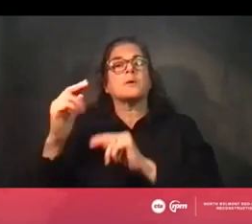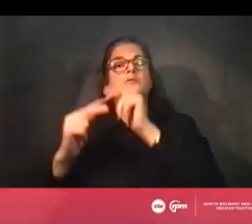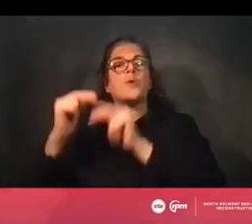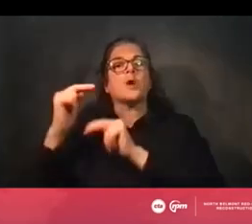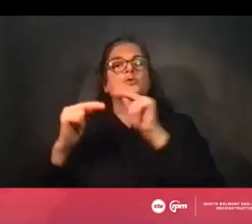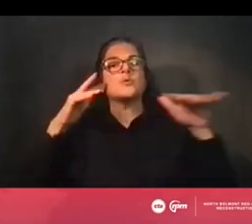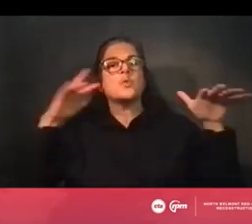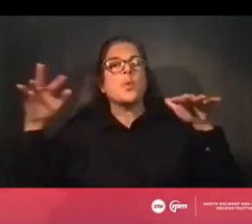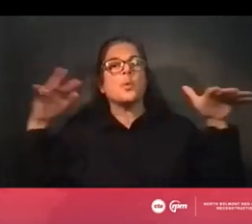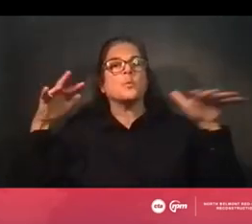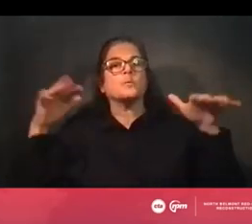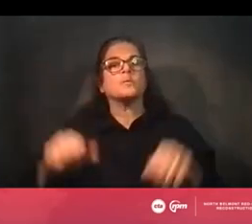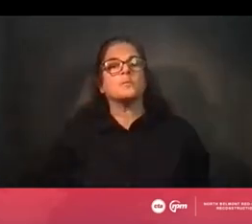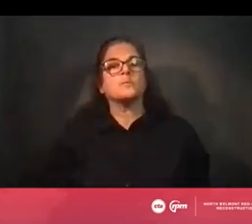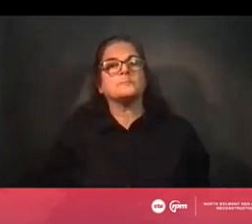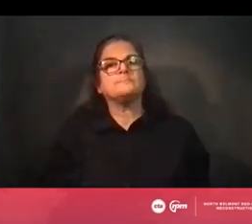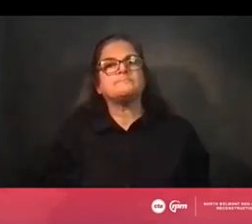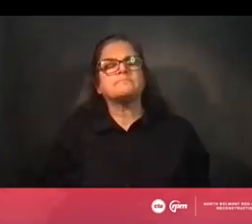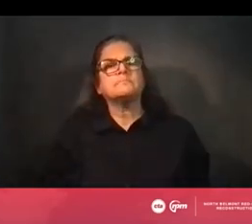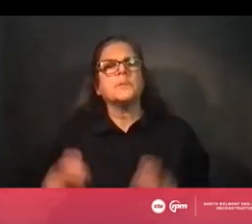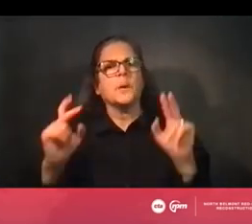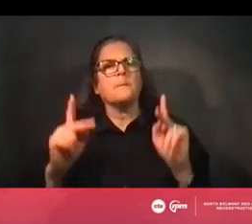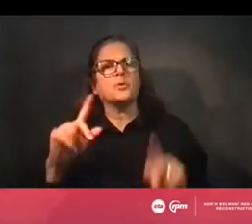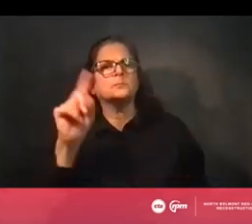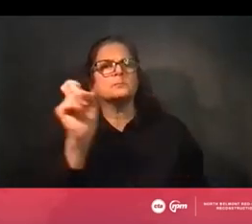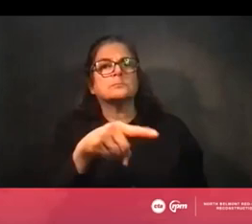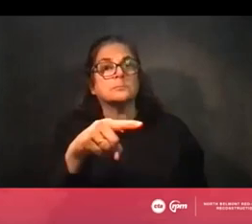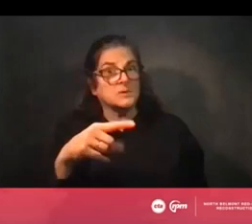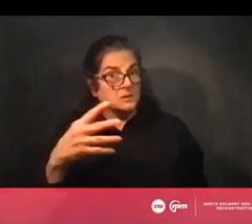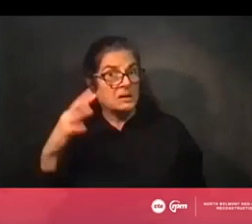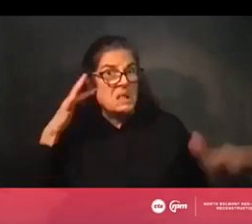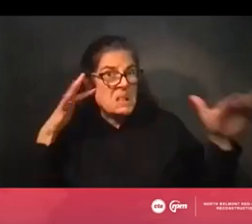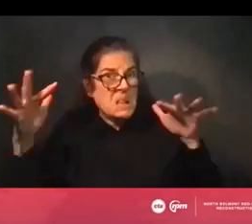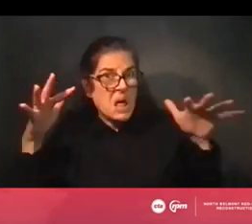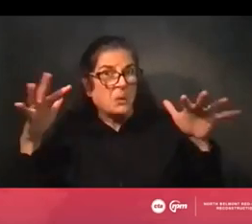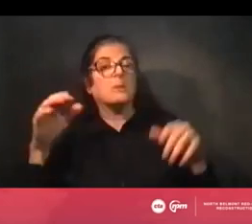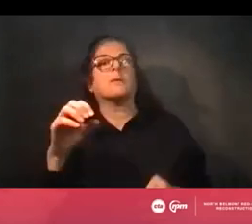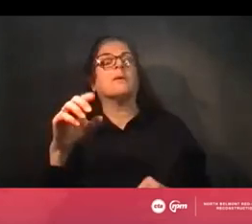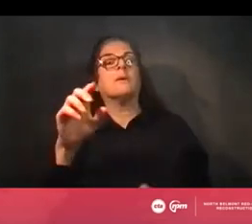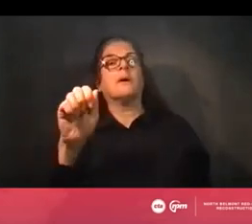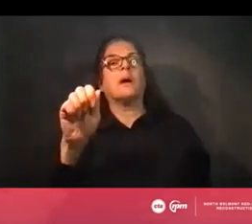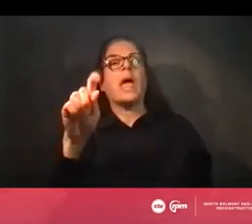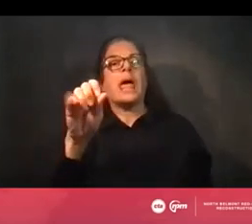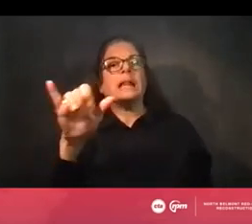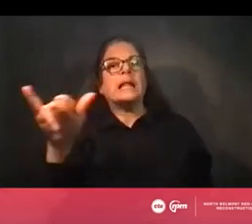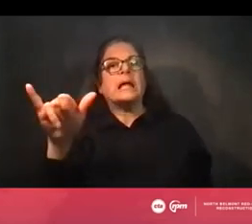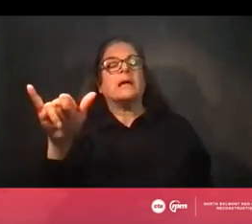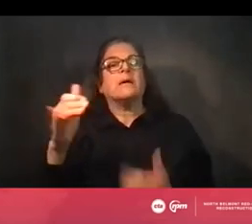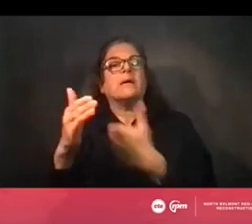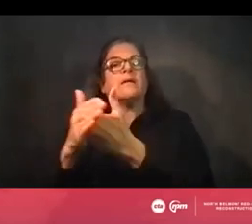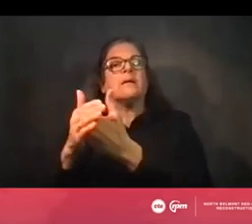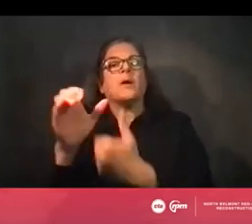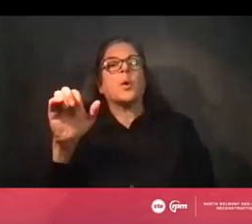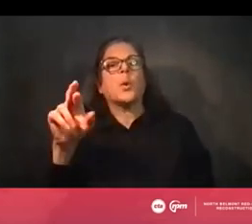question is, how loud and close will construction be in the alley behind Cornelia near the red line?